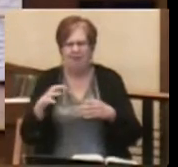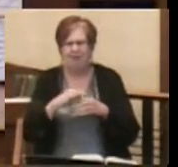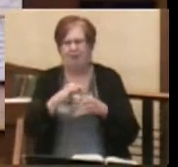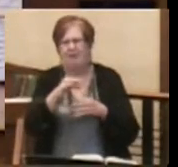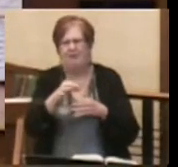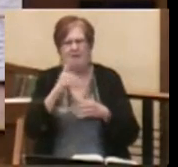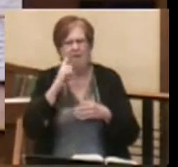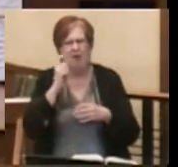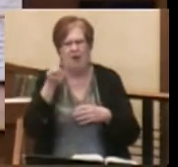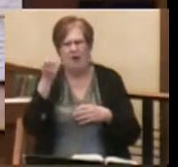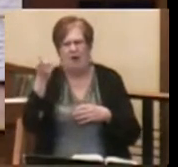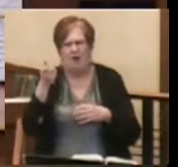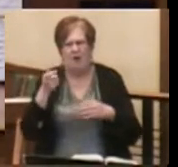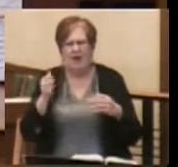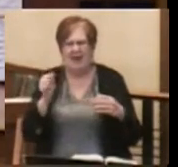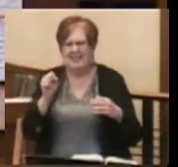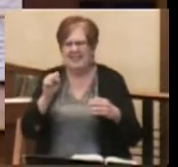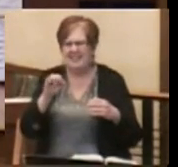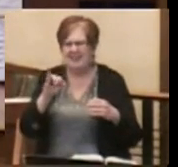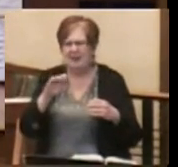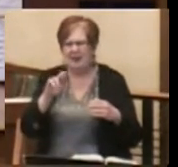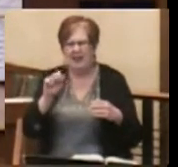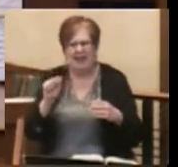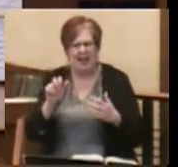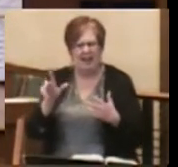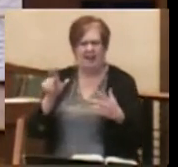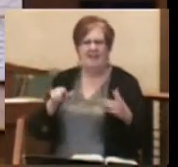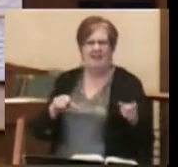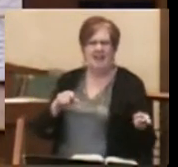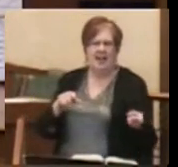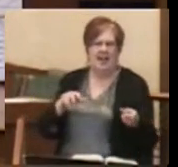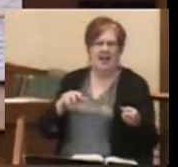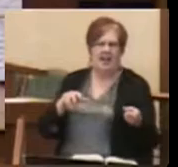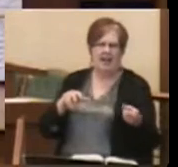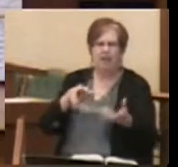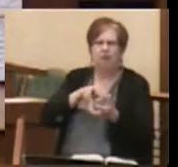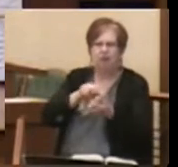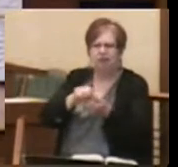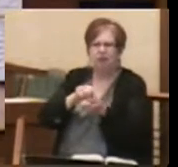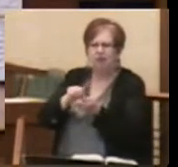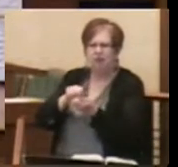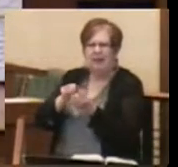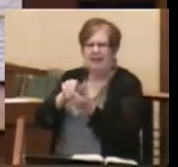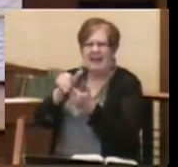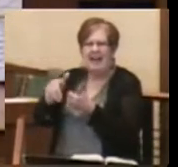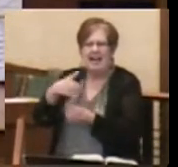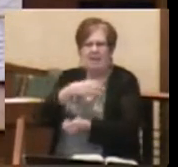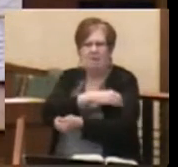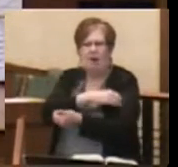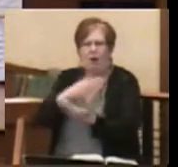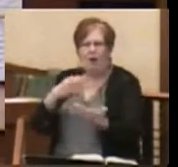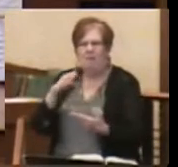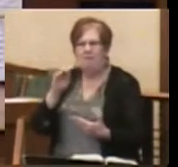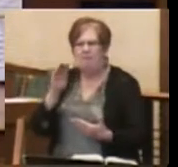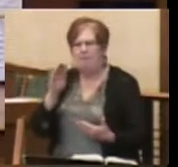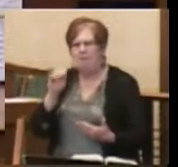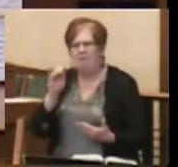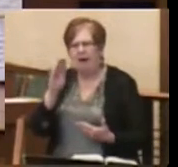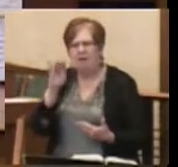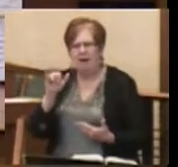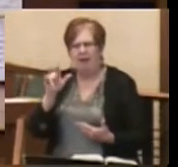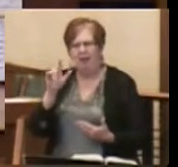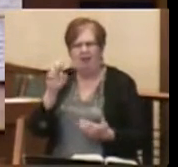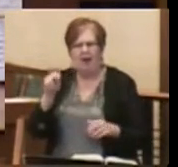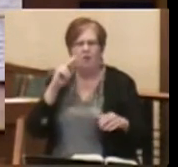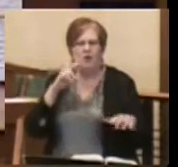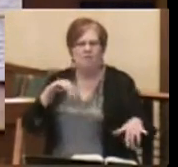while. Assyria's world dominance is on the way down, the next power Babylon is coming up, and it's not going to